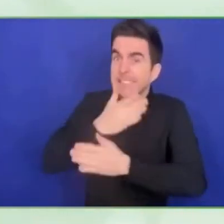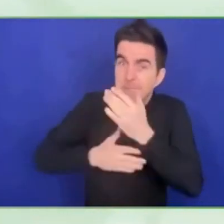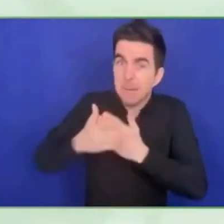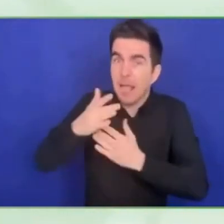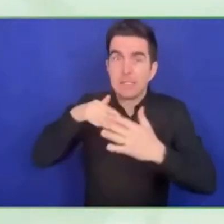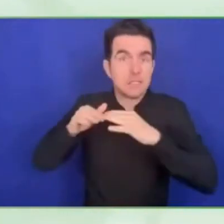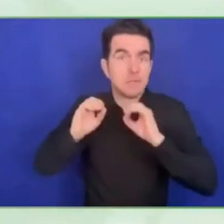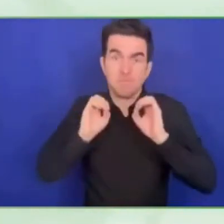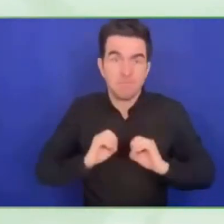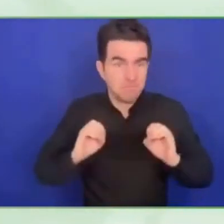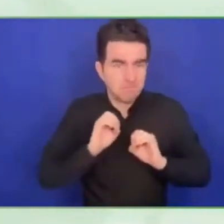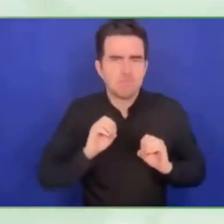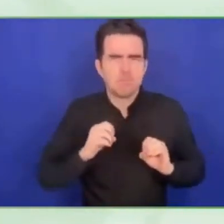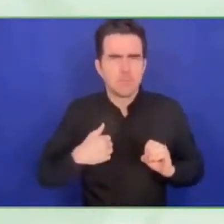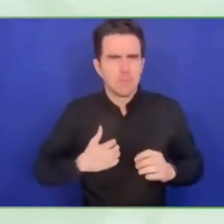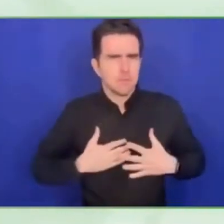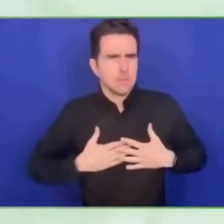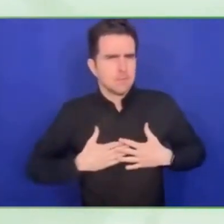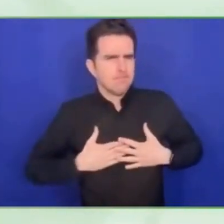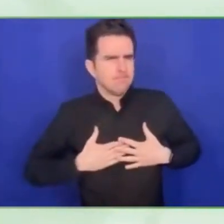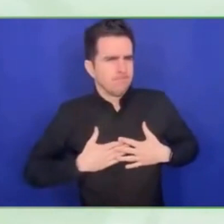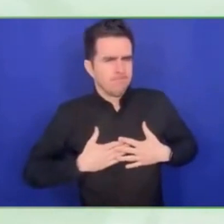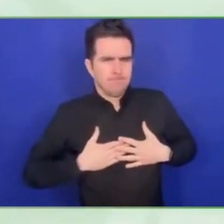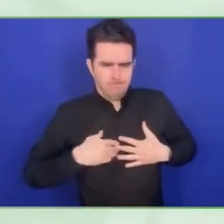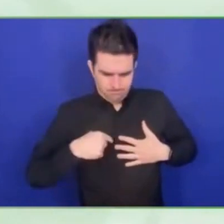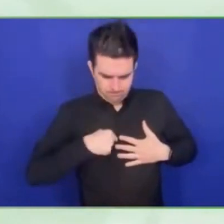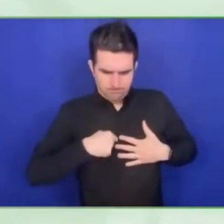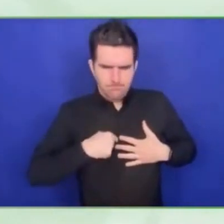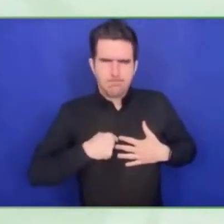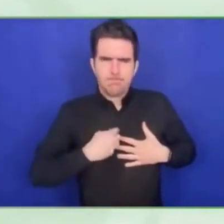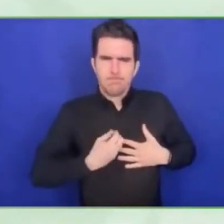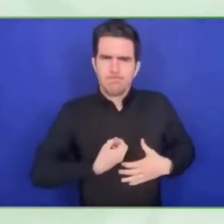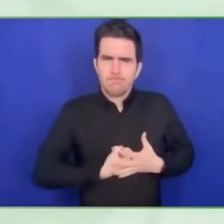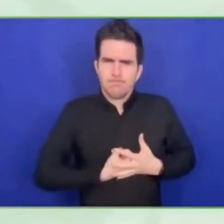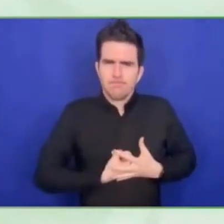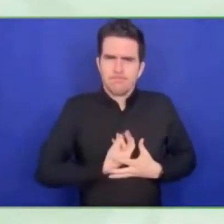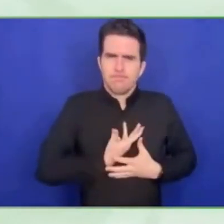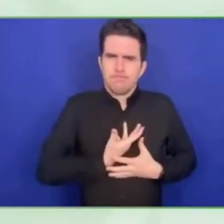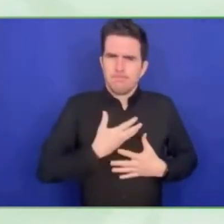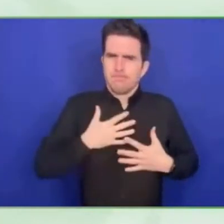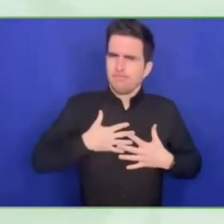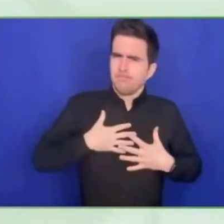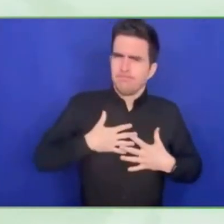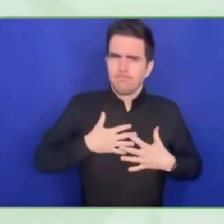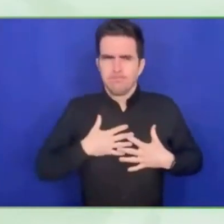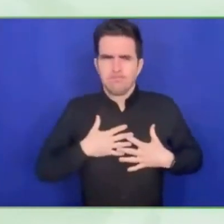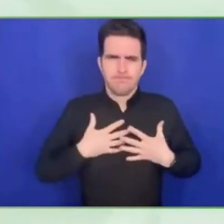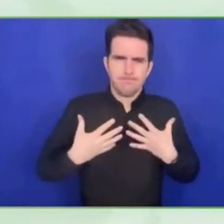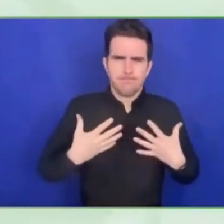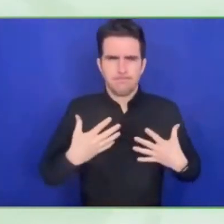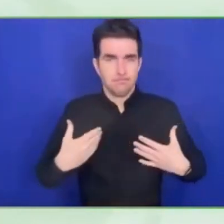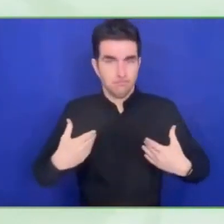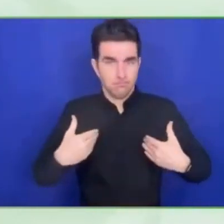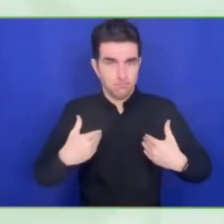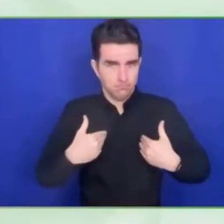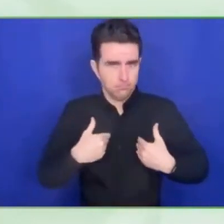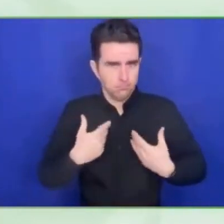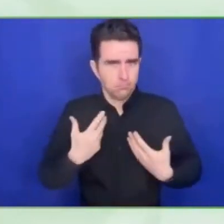I knew what it was like to grow and live with disabilities. disability from childhood